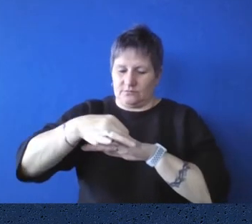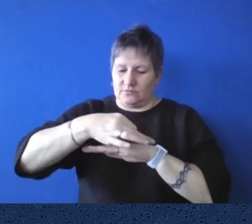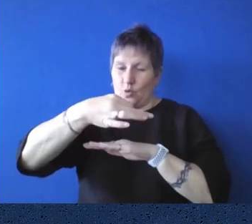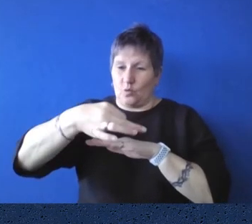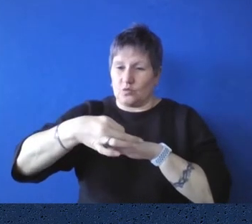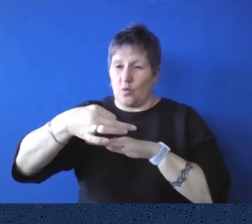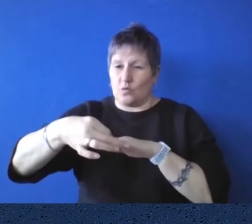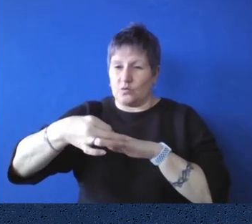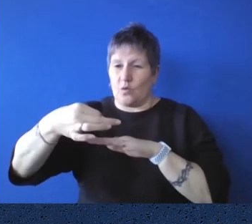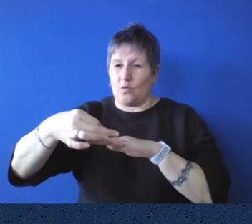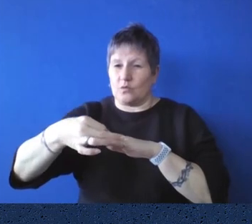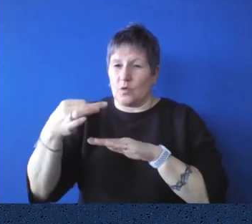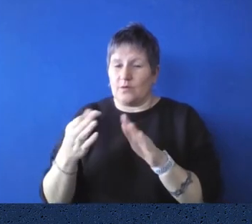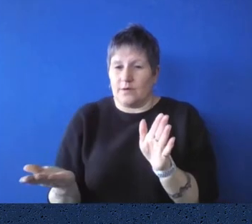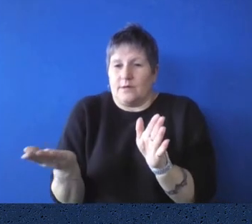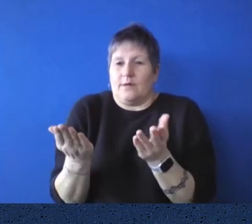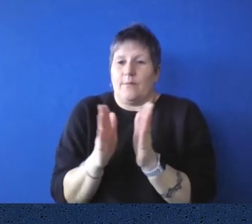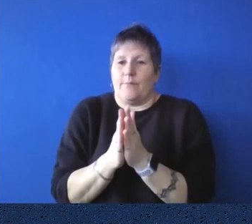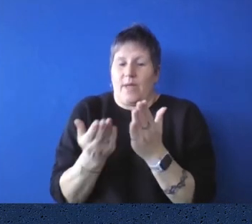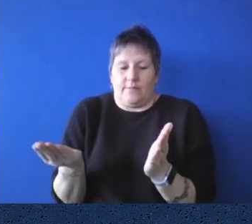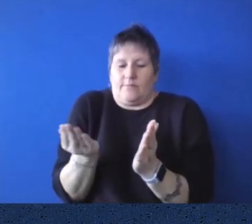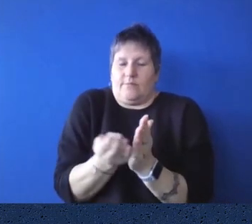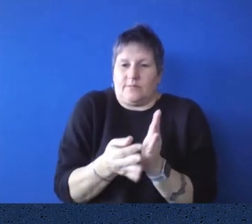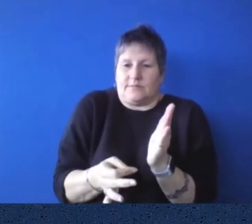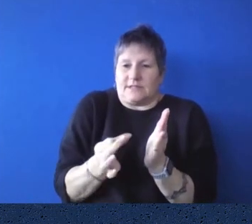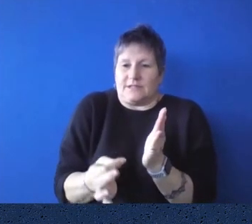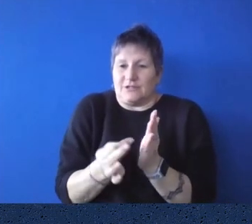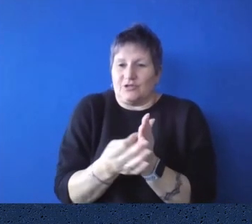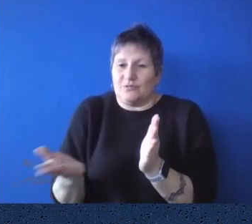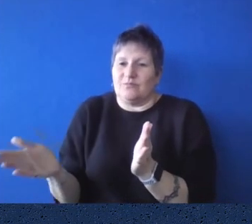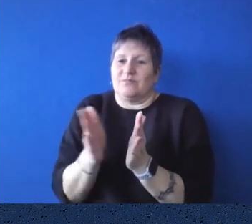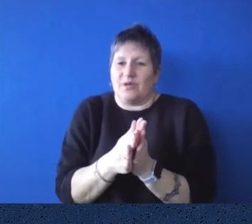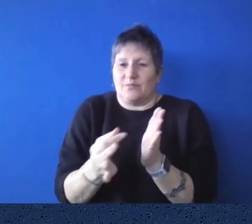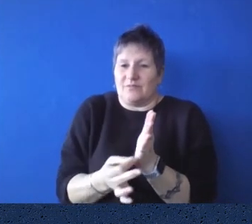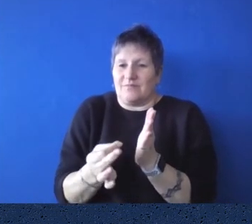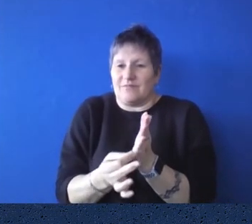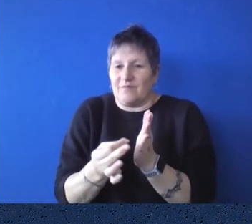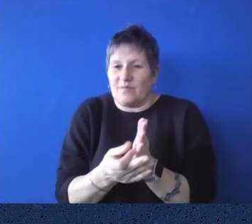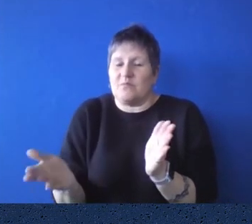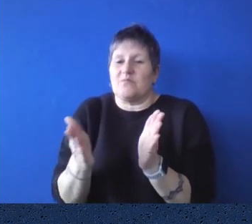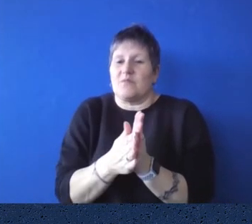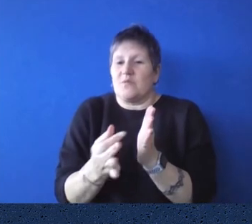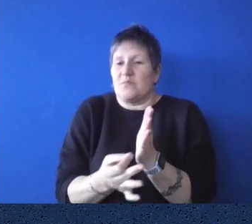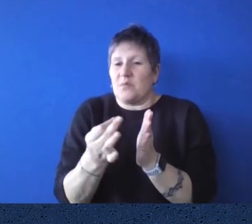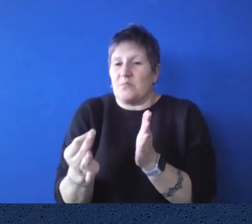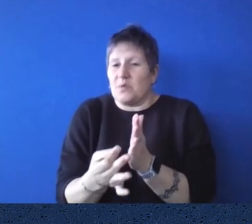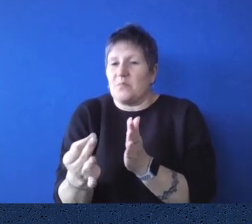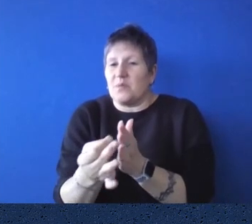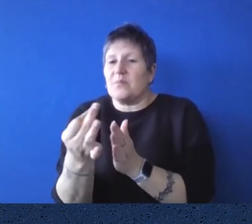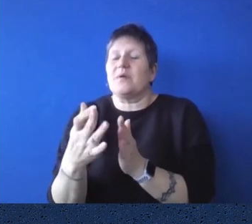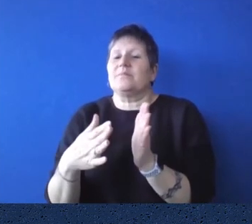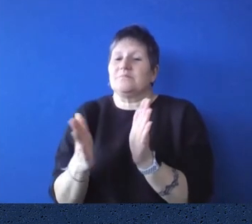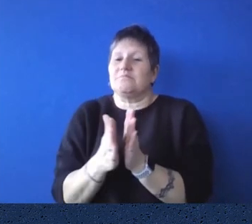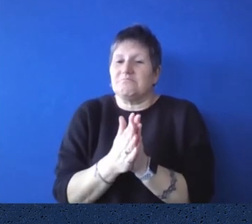themselves have been stitched, bound in leather, um, which has been treated and then printed and it will